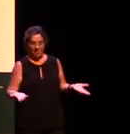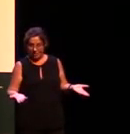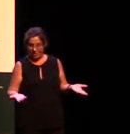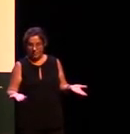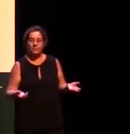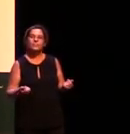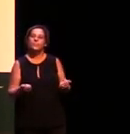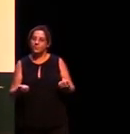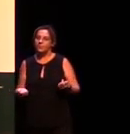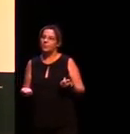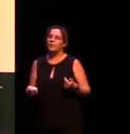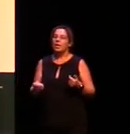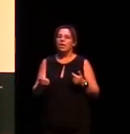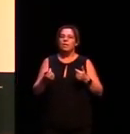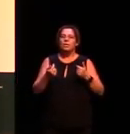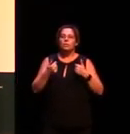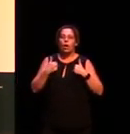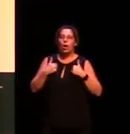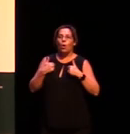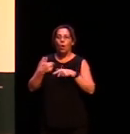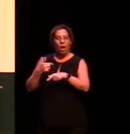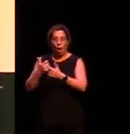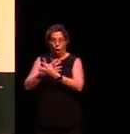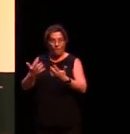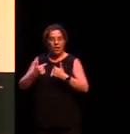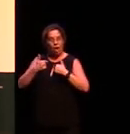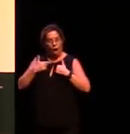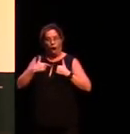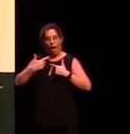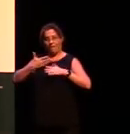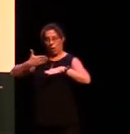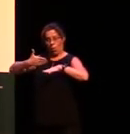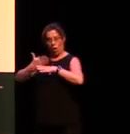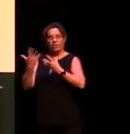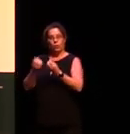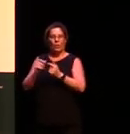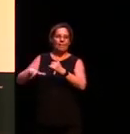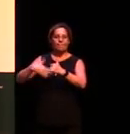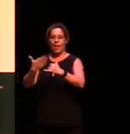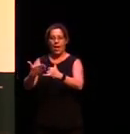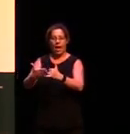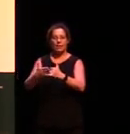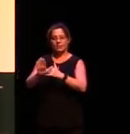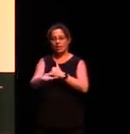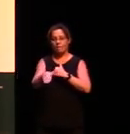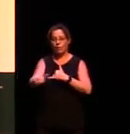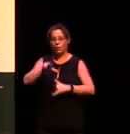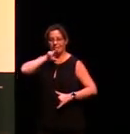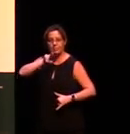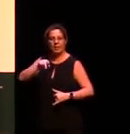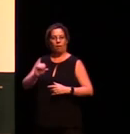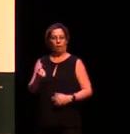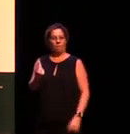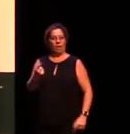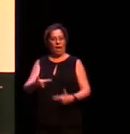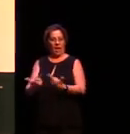often doing this work I've worked with the last fluent speakers of the language and so this work we need to record the languages because the languages aren't